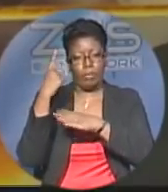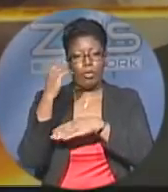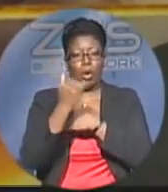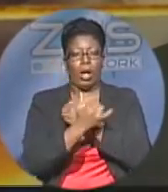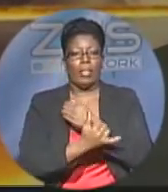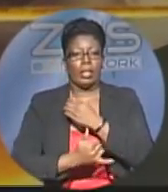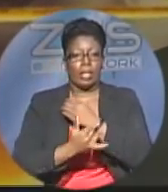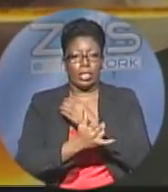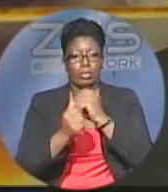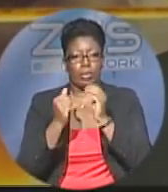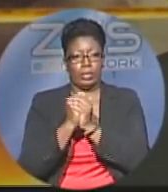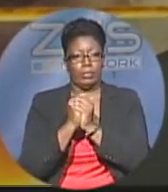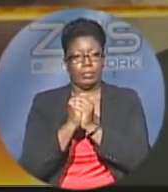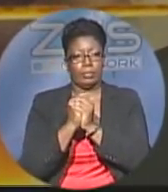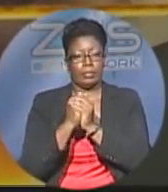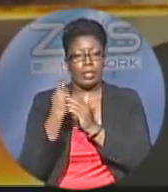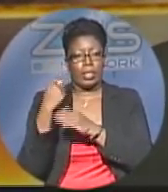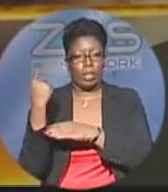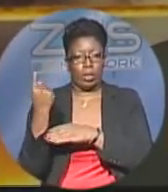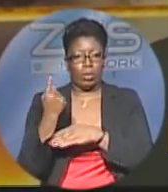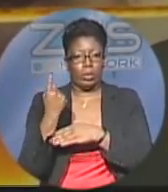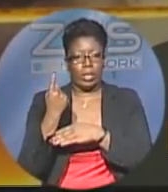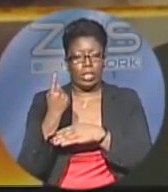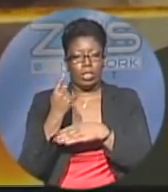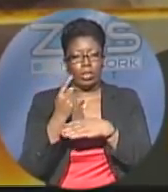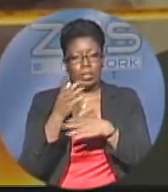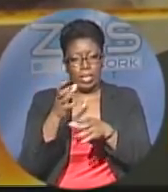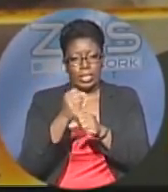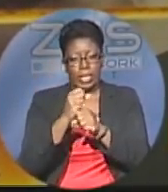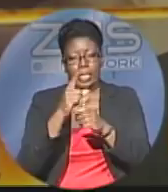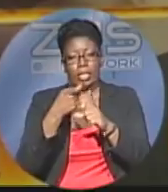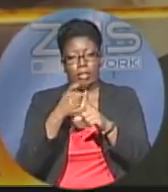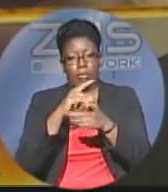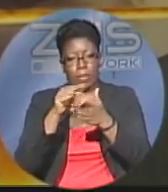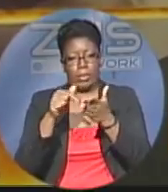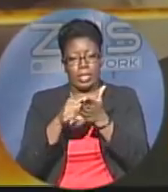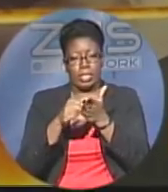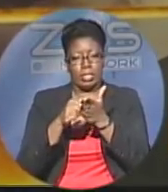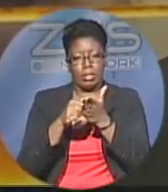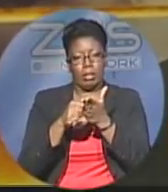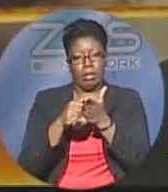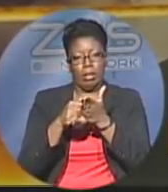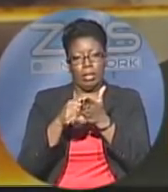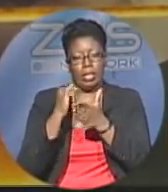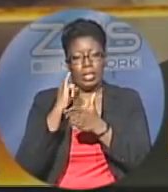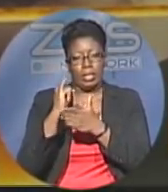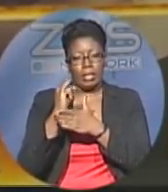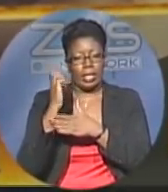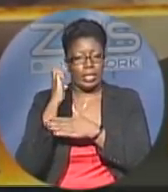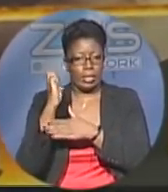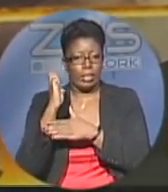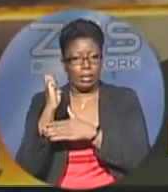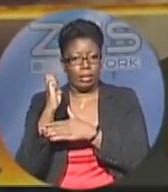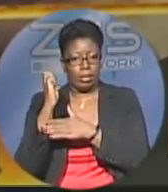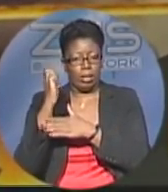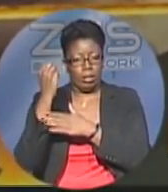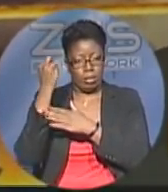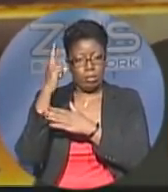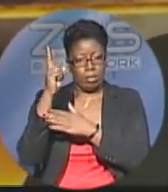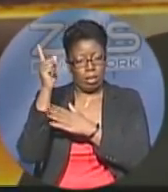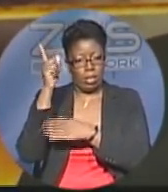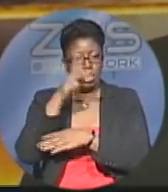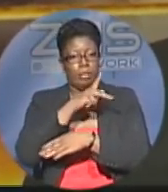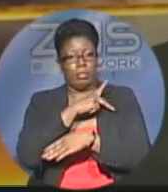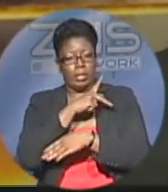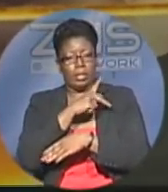take away from this is the human side of Sir Lyndon Oscar Pimling. The fact that he himself encountered a lot of difficult times in his life, but he was the founding